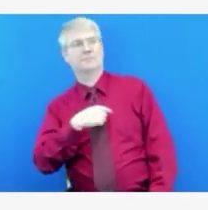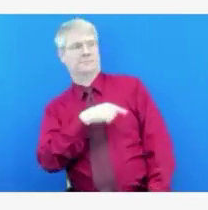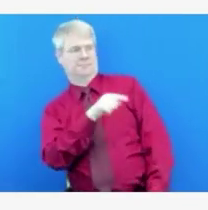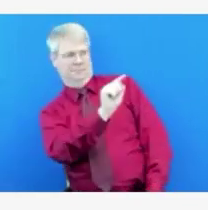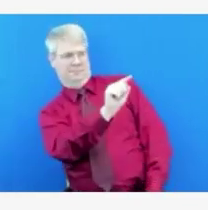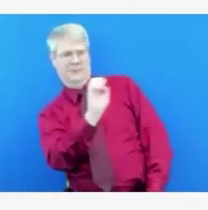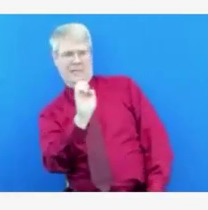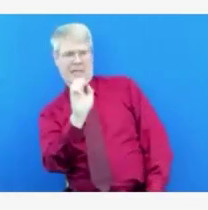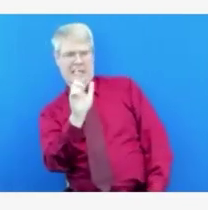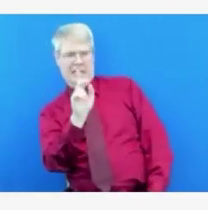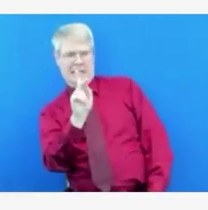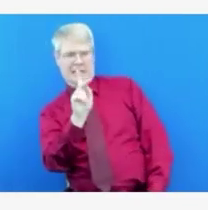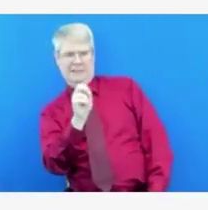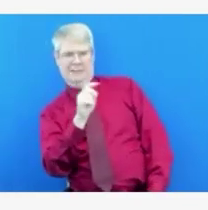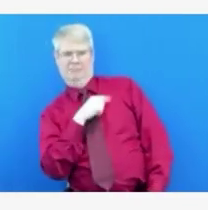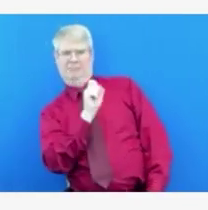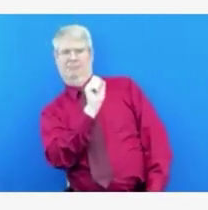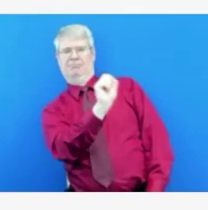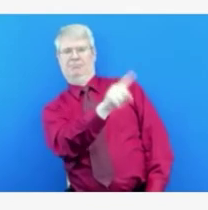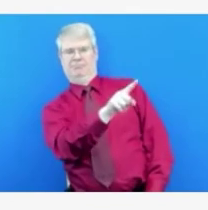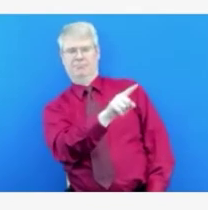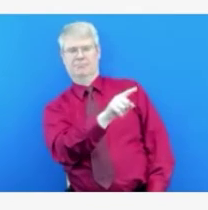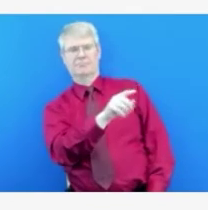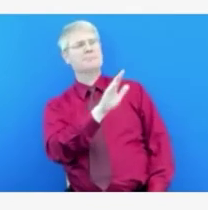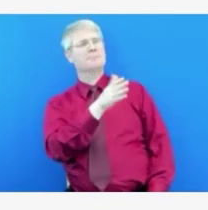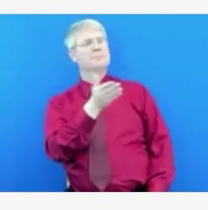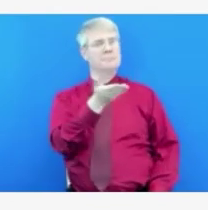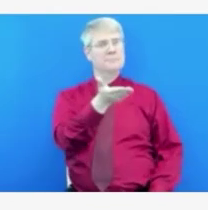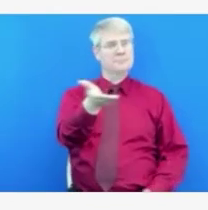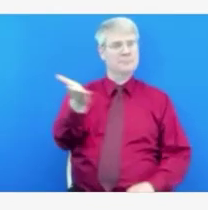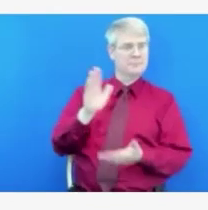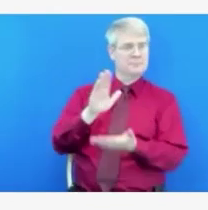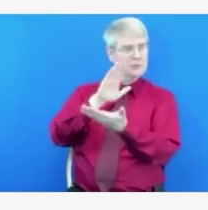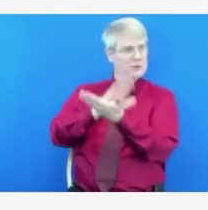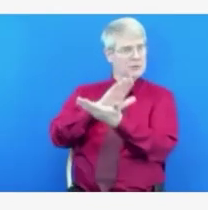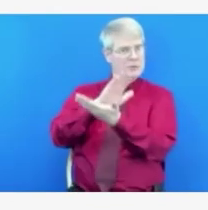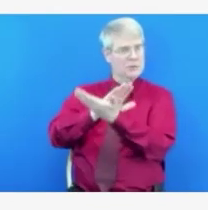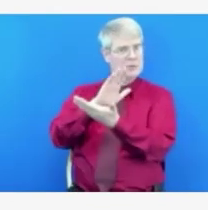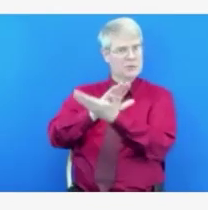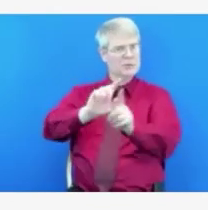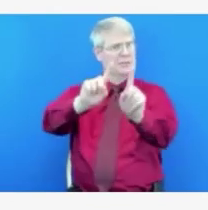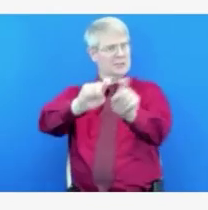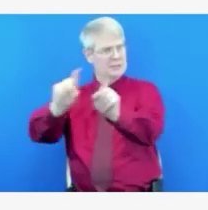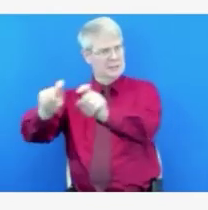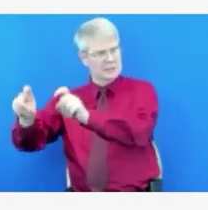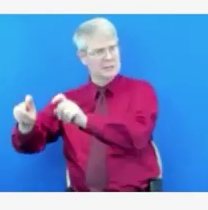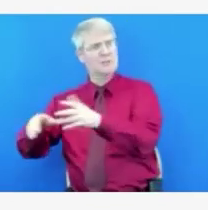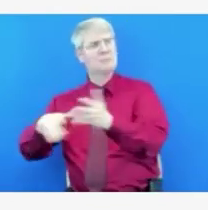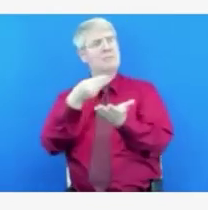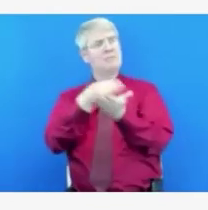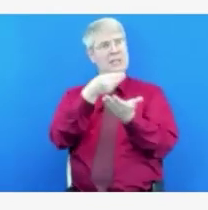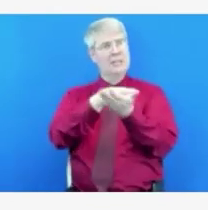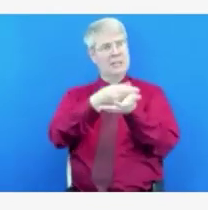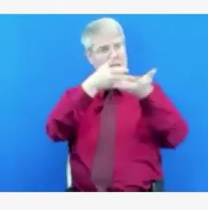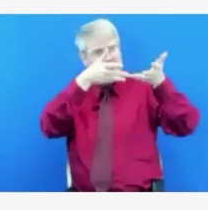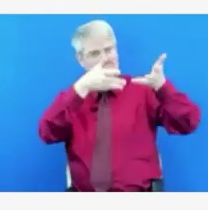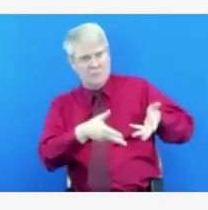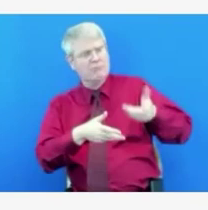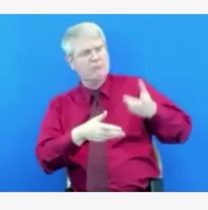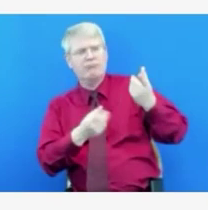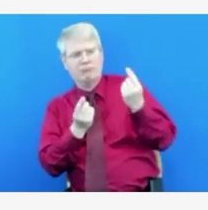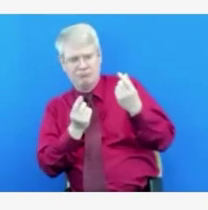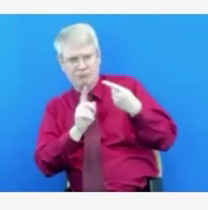school testing, please? And Mr. Nemerson, wondering if you feel like you have been getting the financial